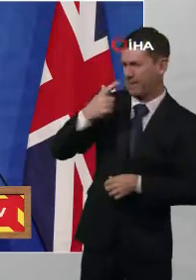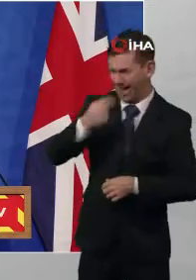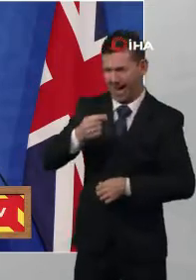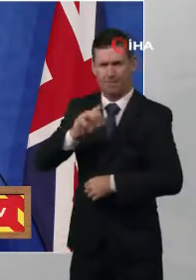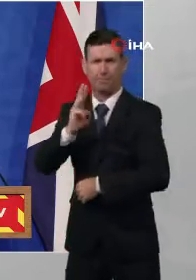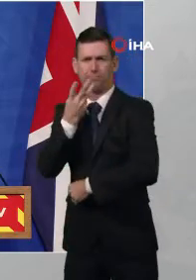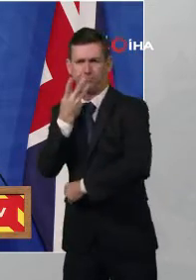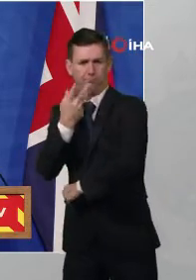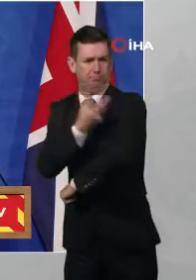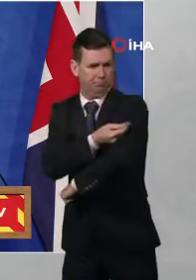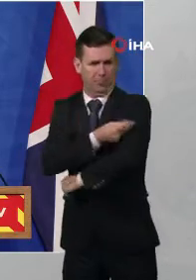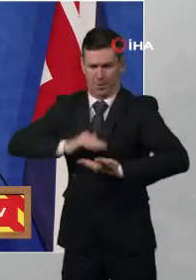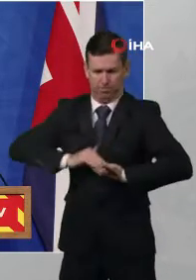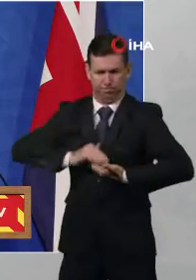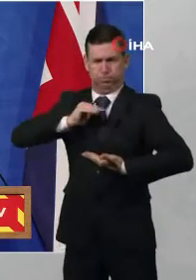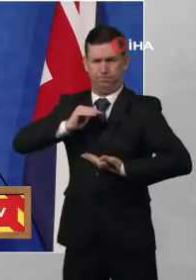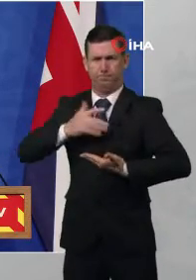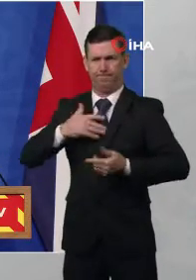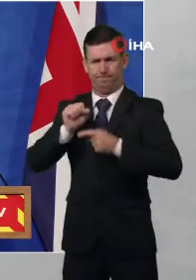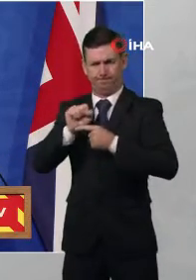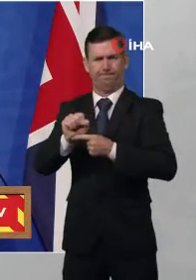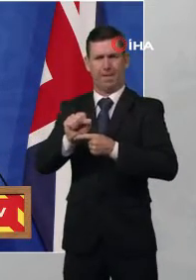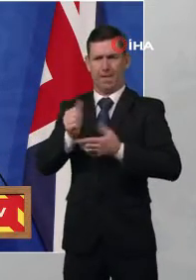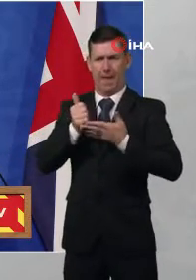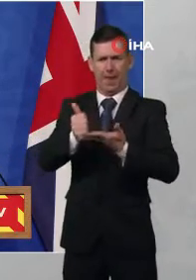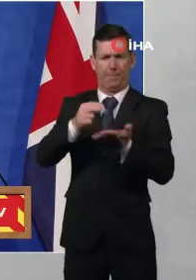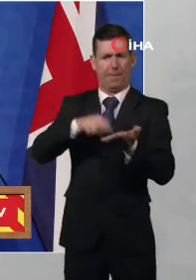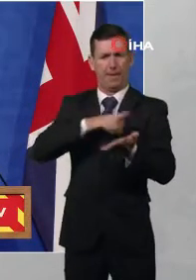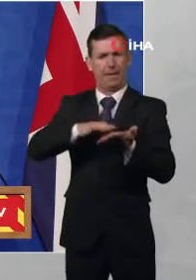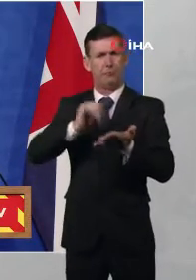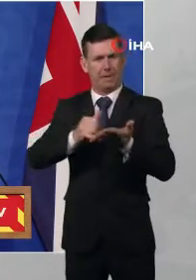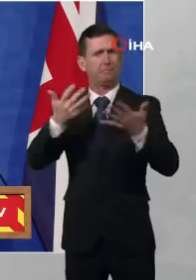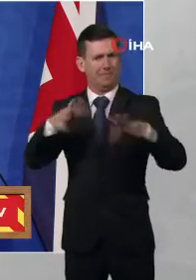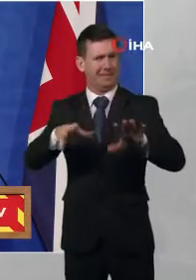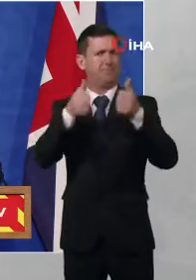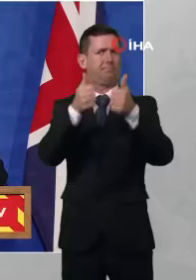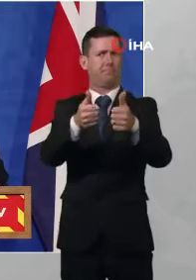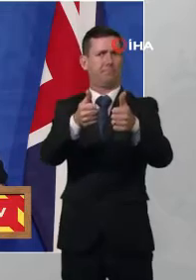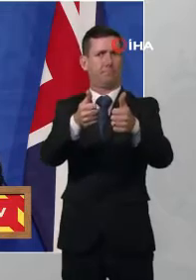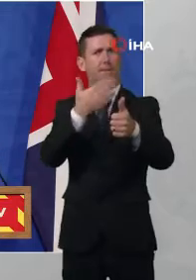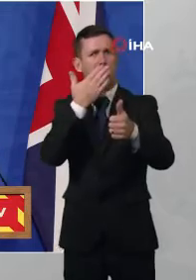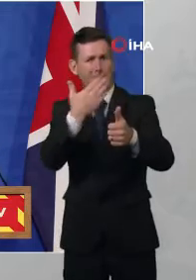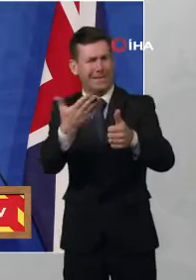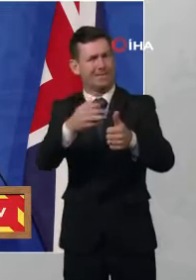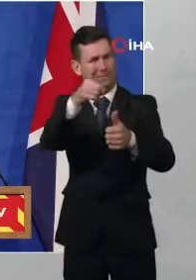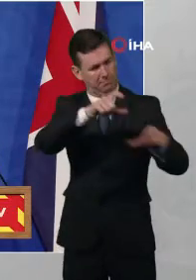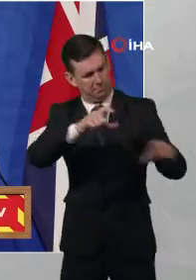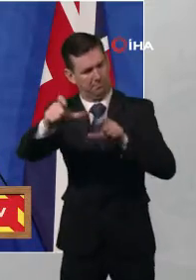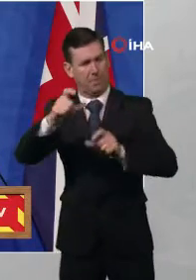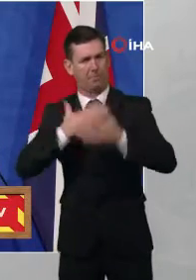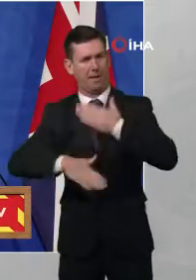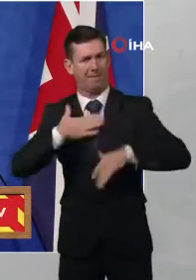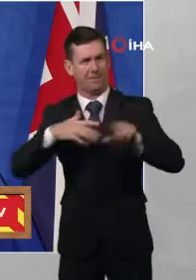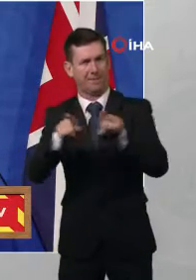the NHS to cope with the Omicron wave. So please carry on observing those measures for now, work from